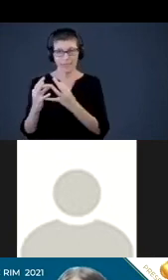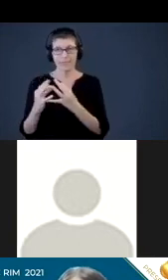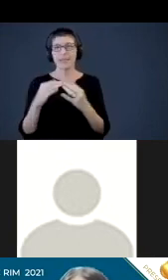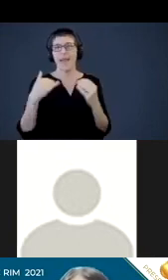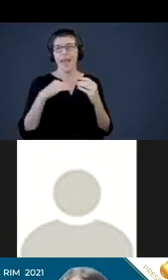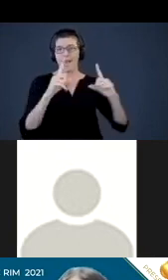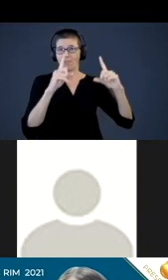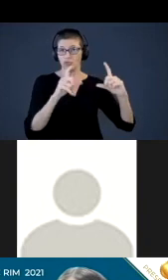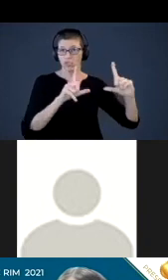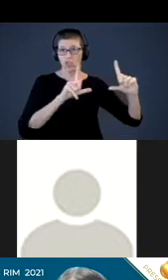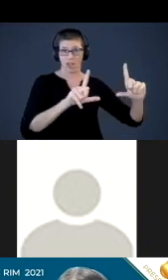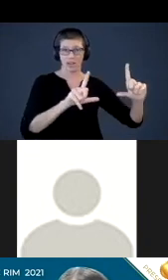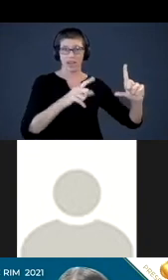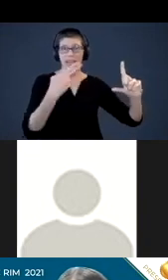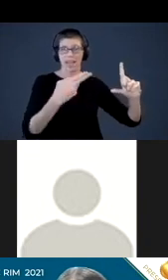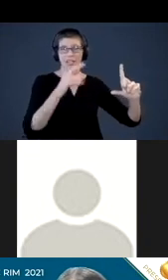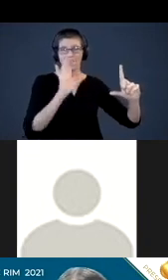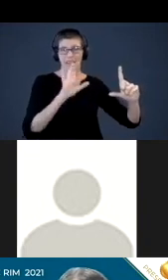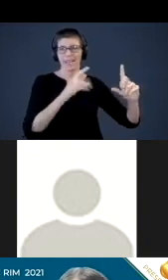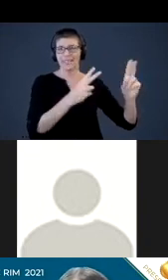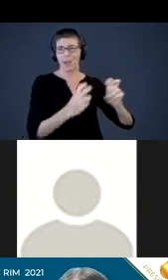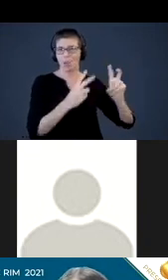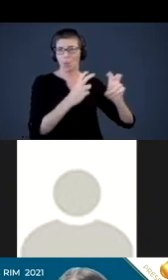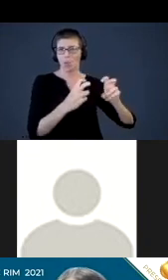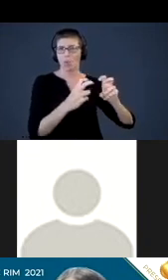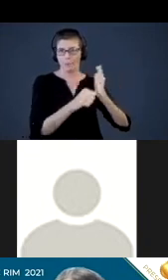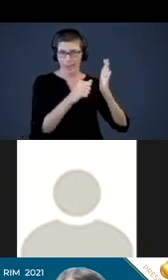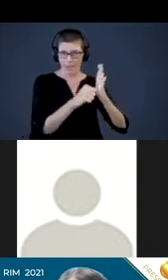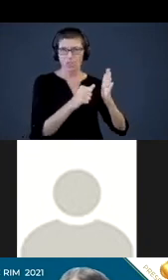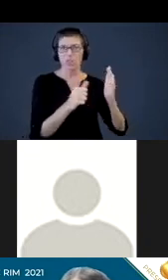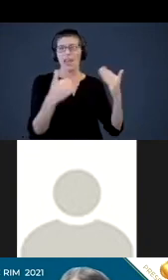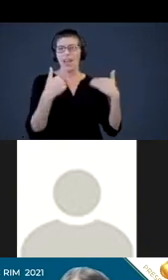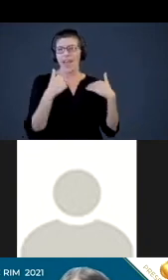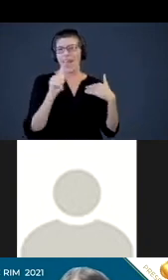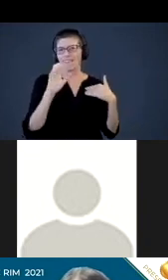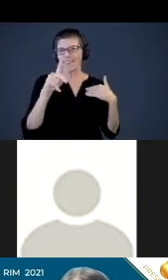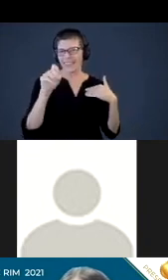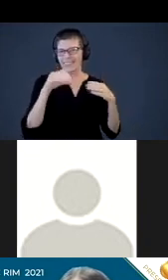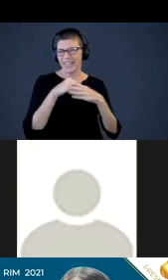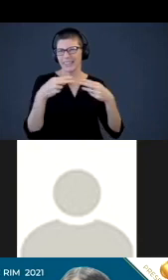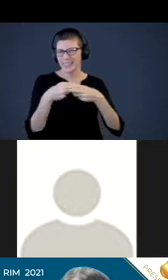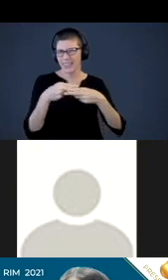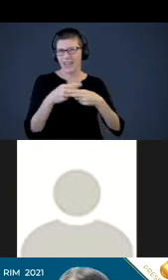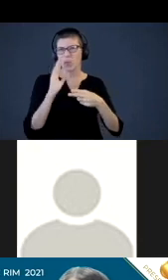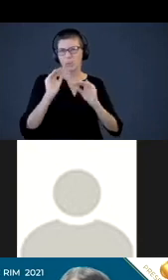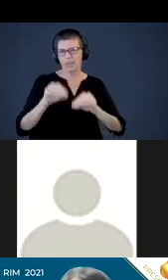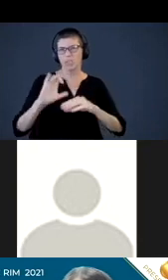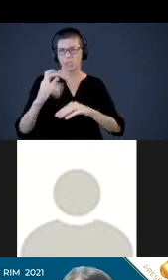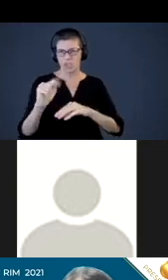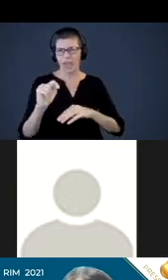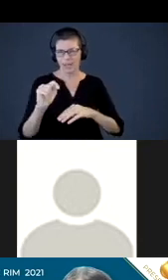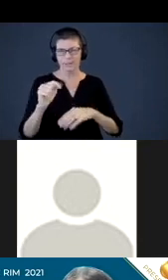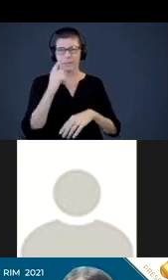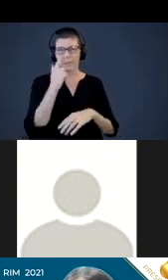screenshot of the HVAC downloadables page, and the links are available on the slide deck and will be in the chat box. Our HVAC